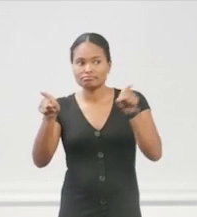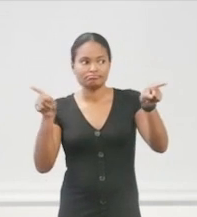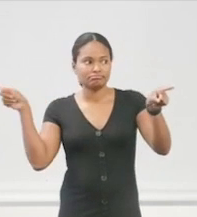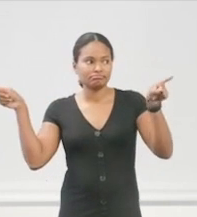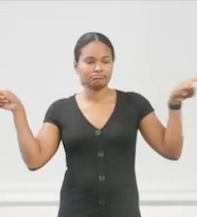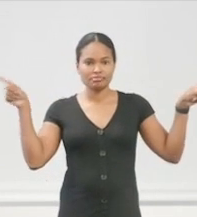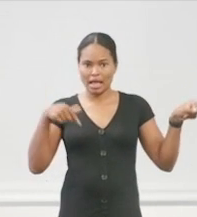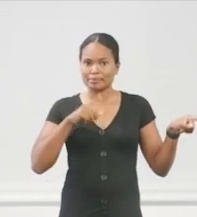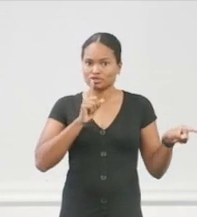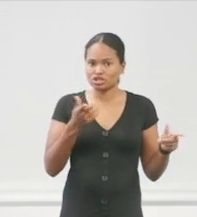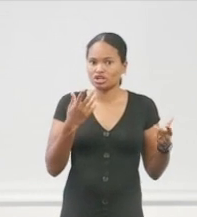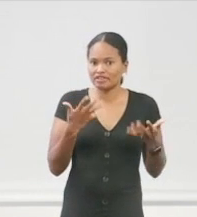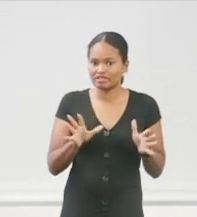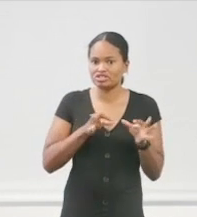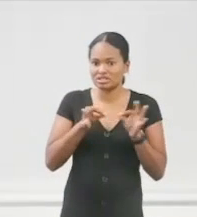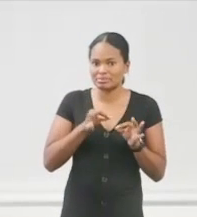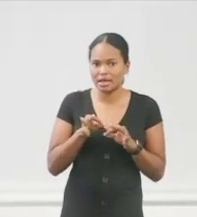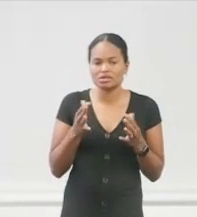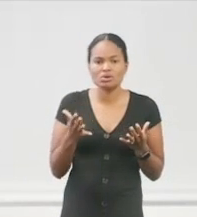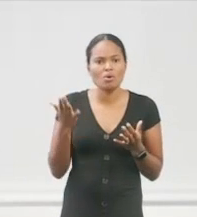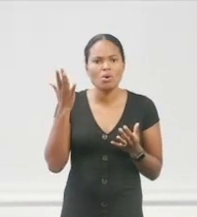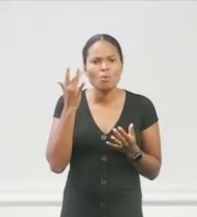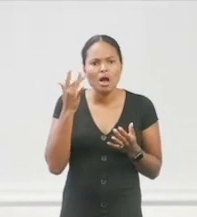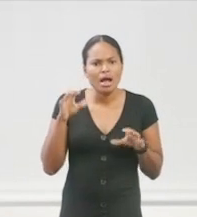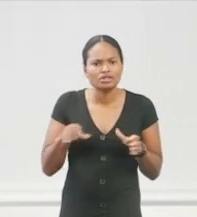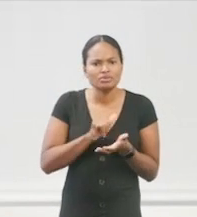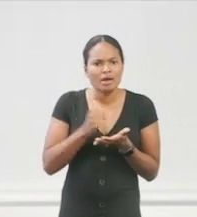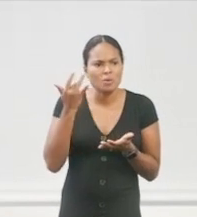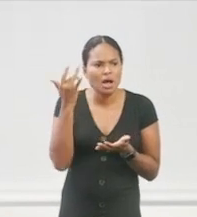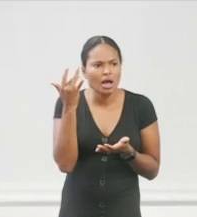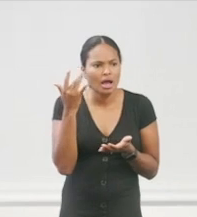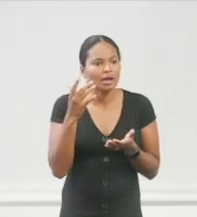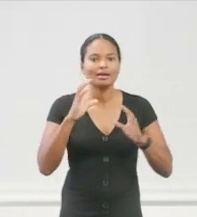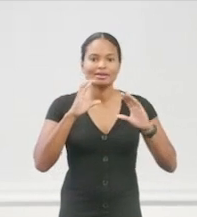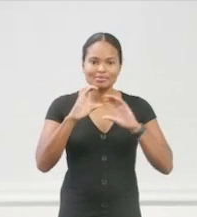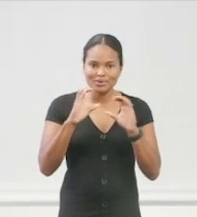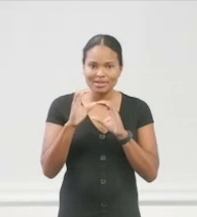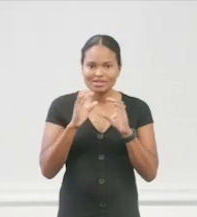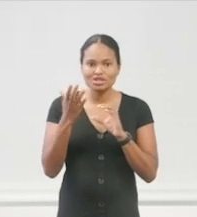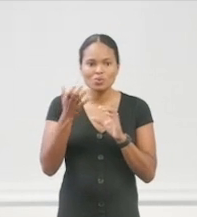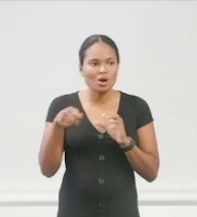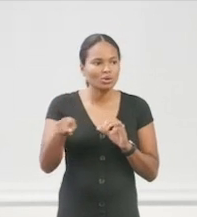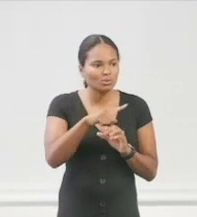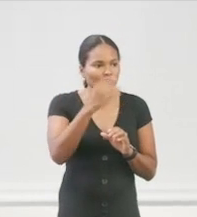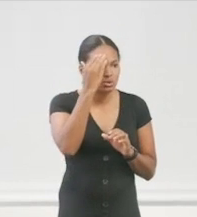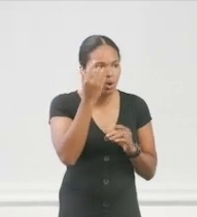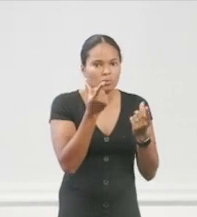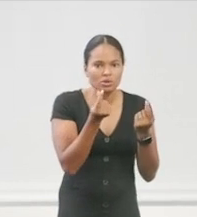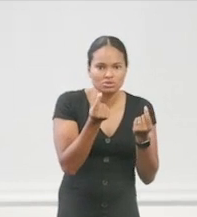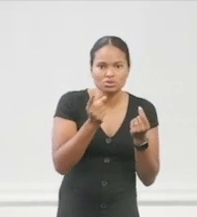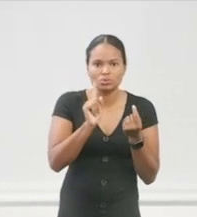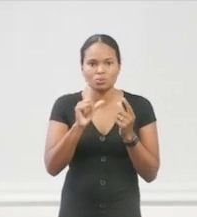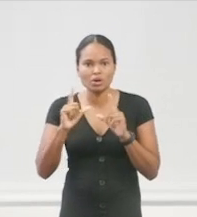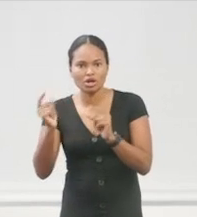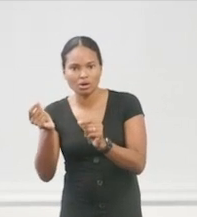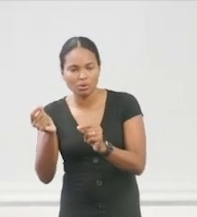I'm sure he did that for you all. So, why would you do that? Because we're communicating. We want you to know where to go, what you're going to do. Okay. Do